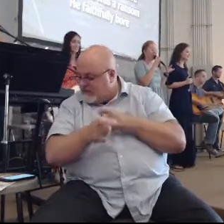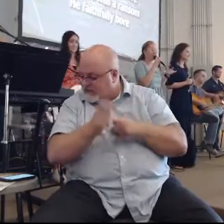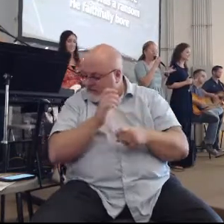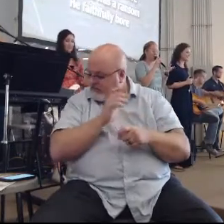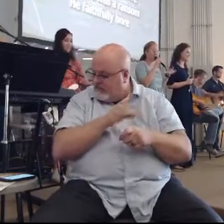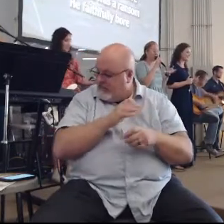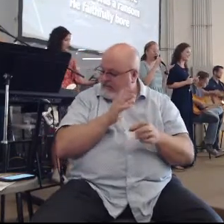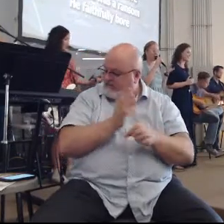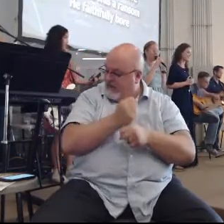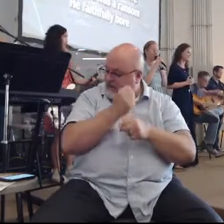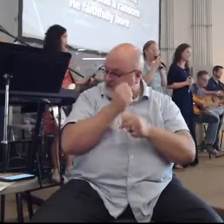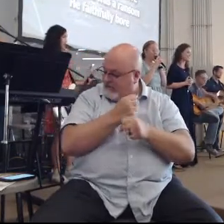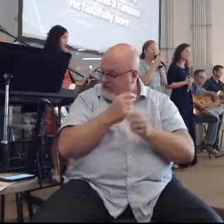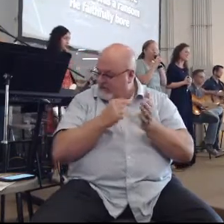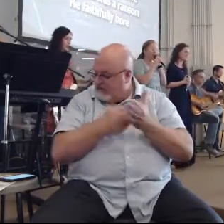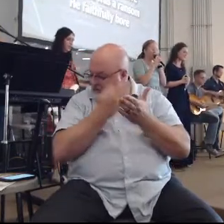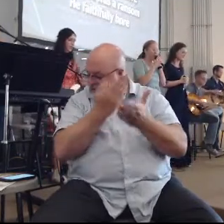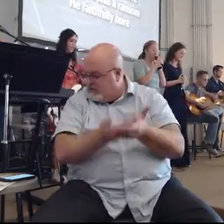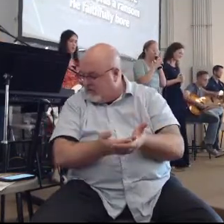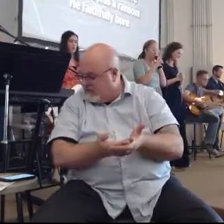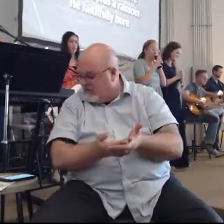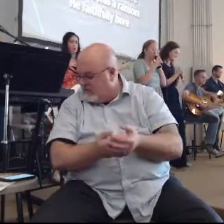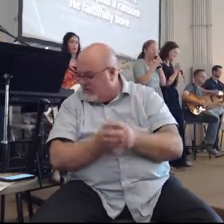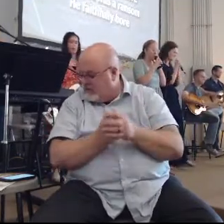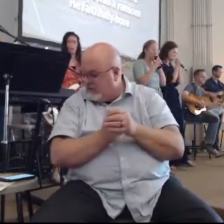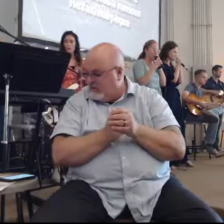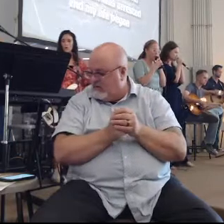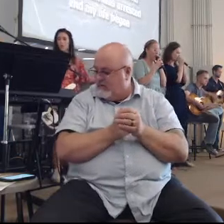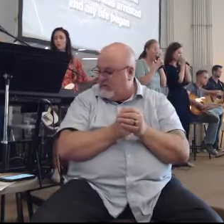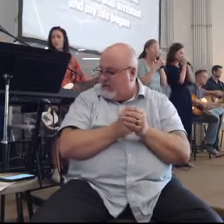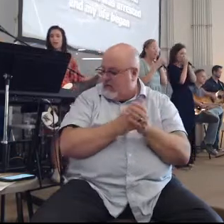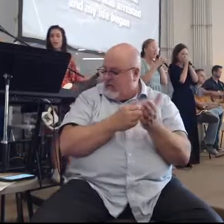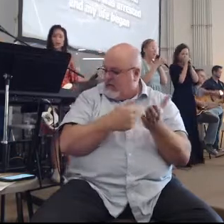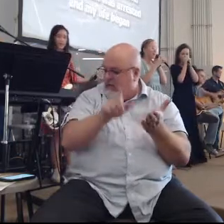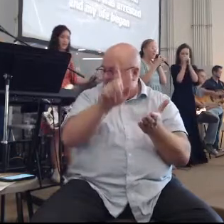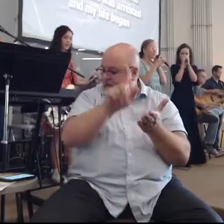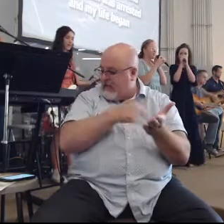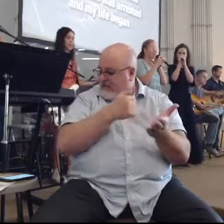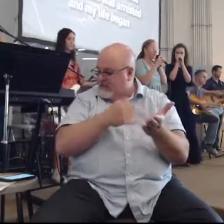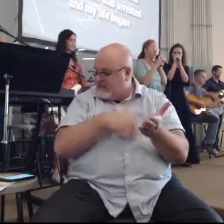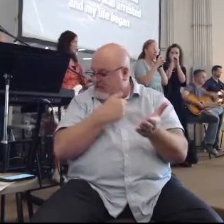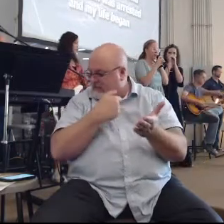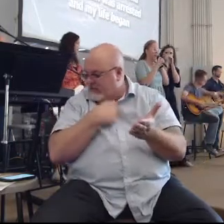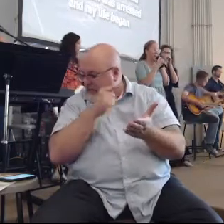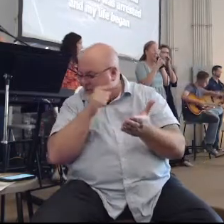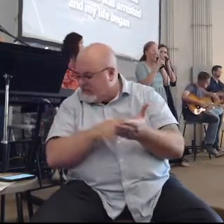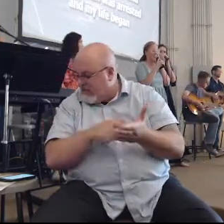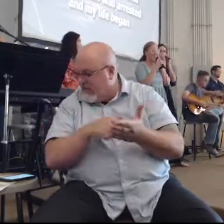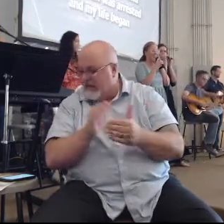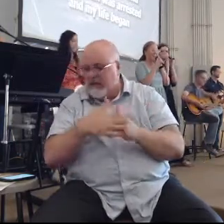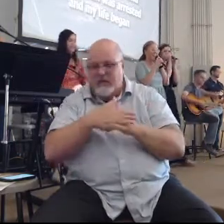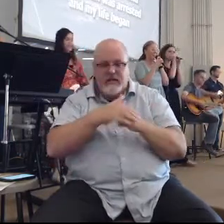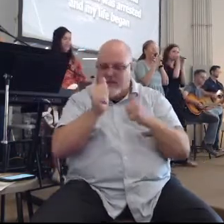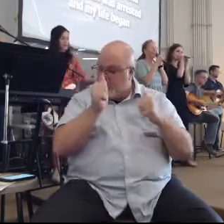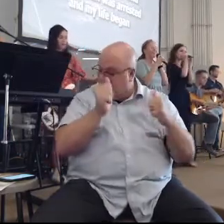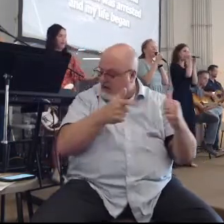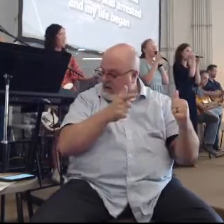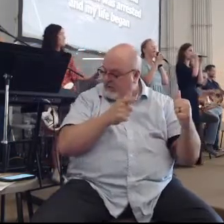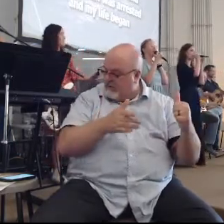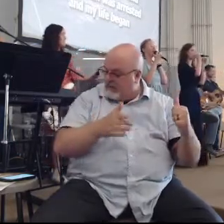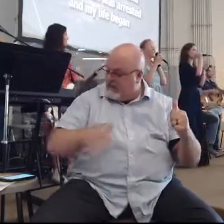arrested and he gave the glory I castled my daddy,